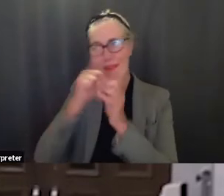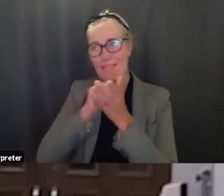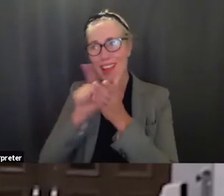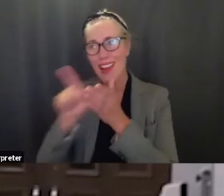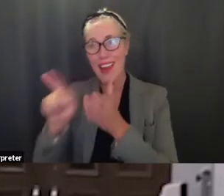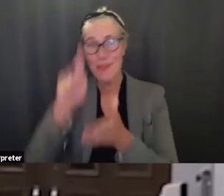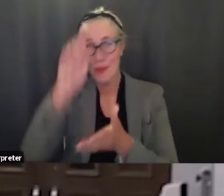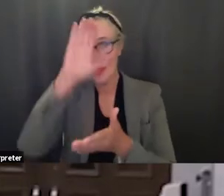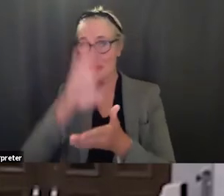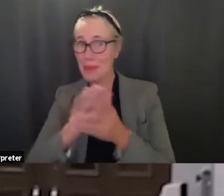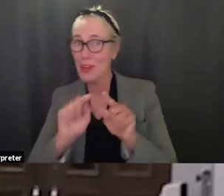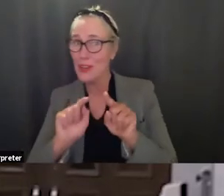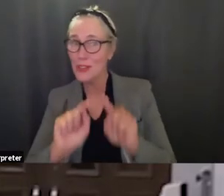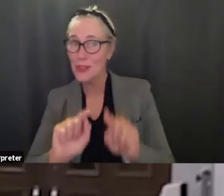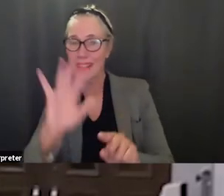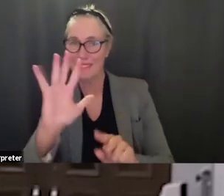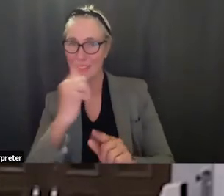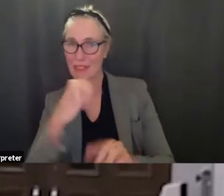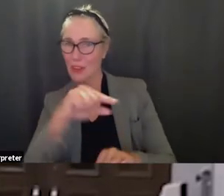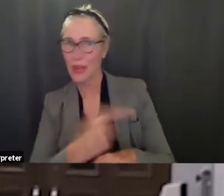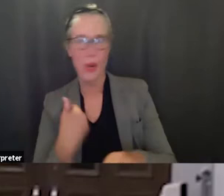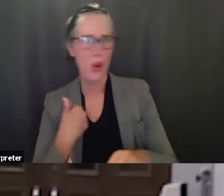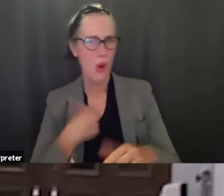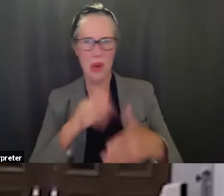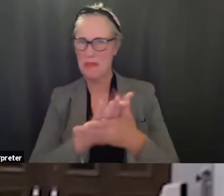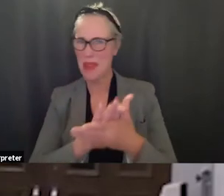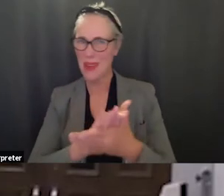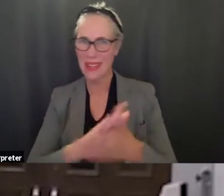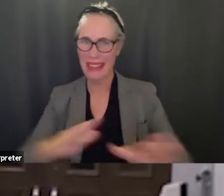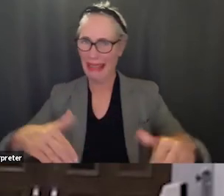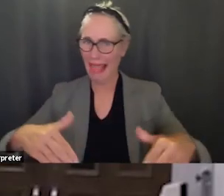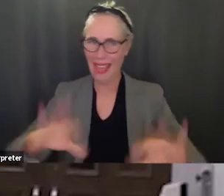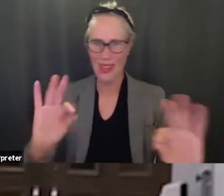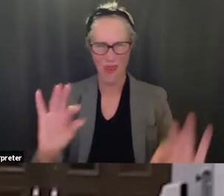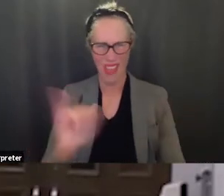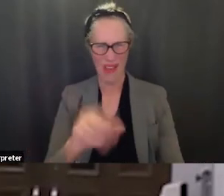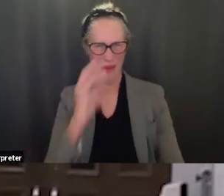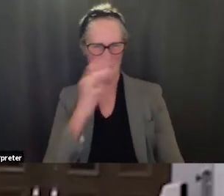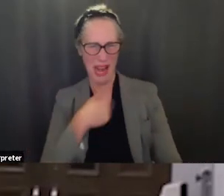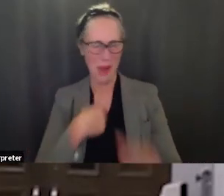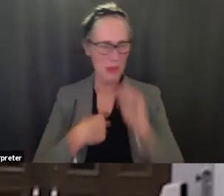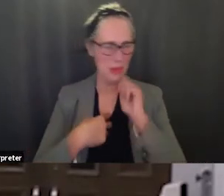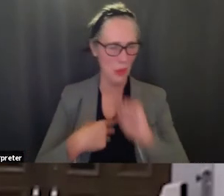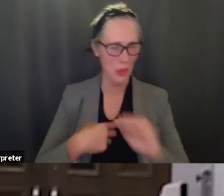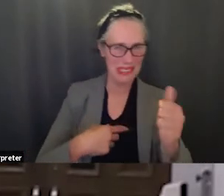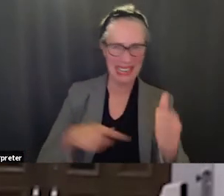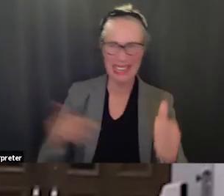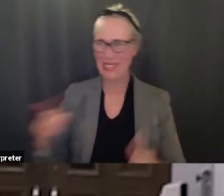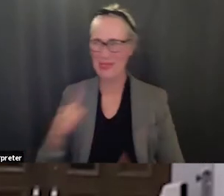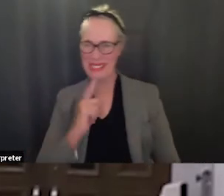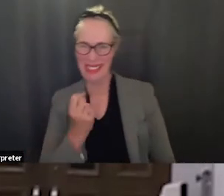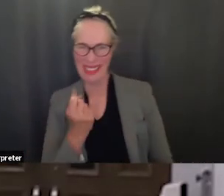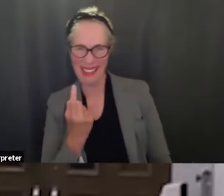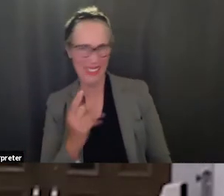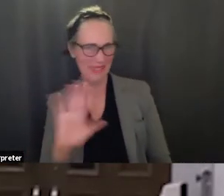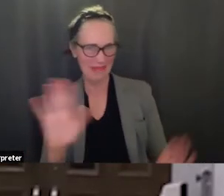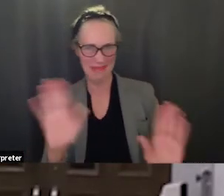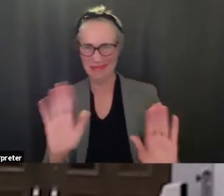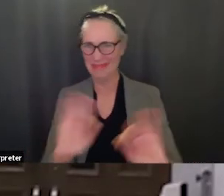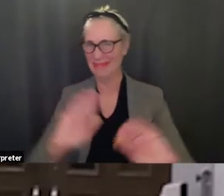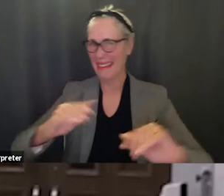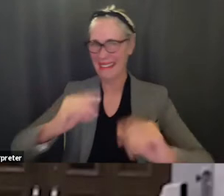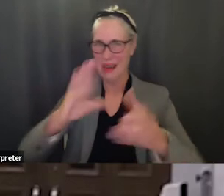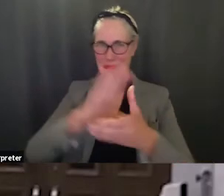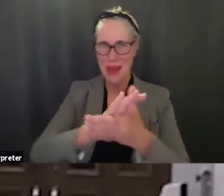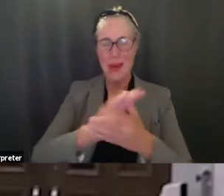we did not get married then that would be weird uh because i was only 10 and he was 11. um but uh and then